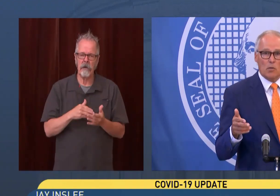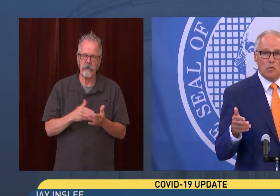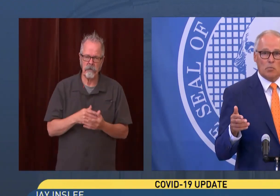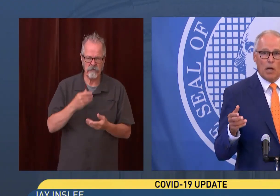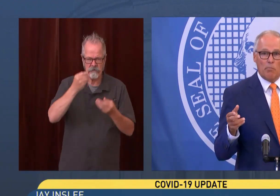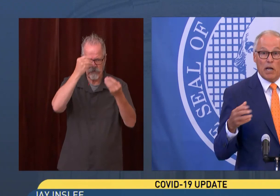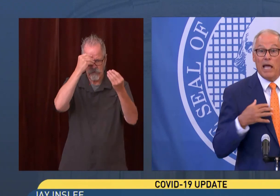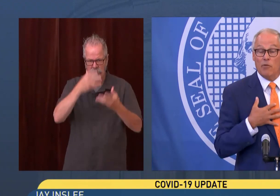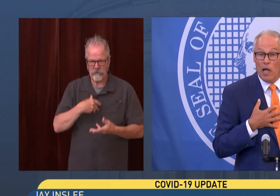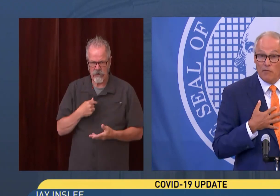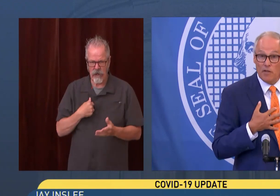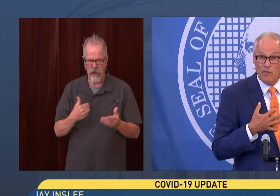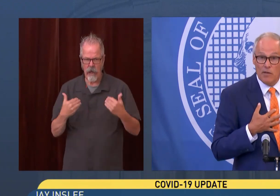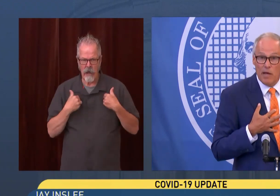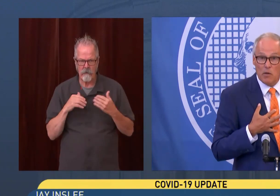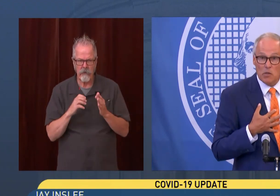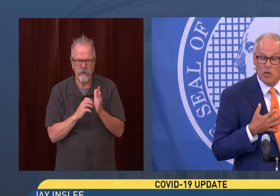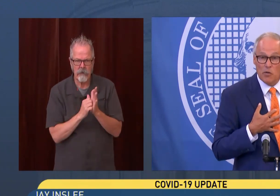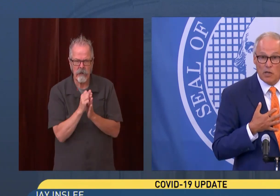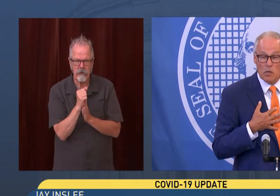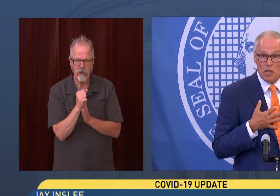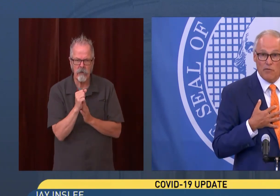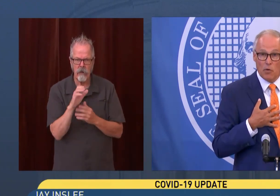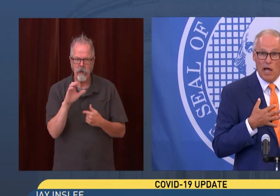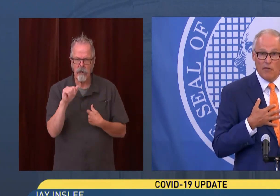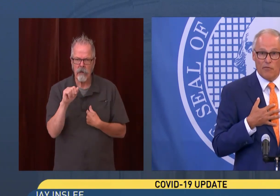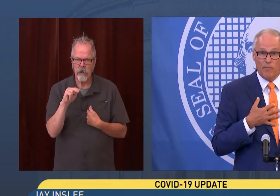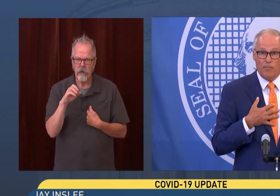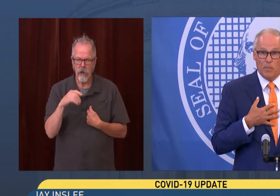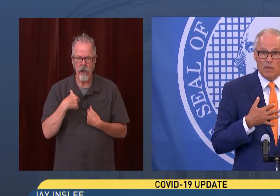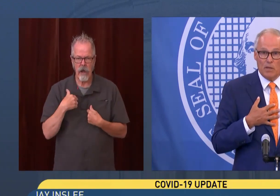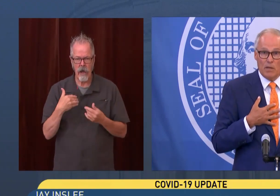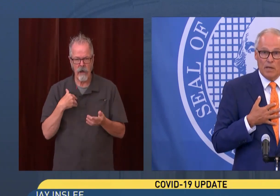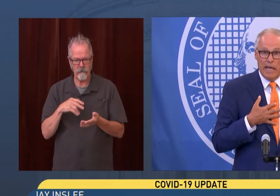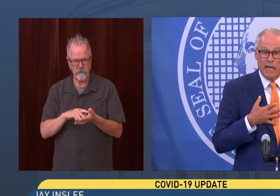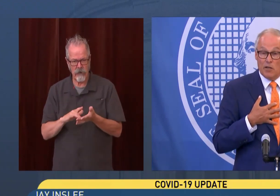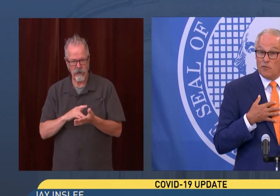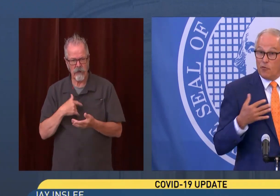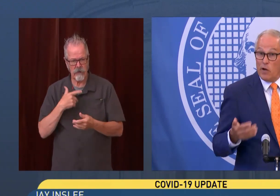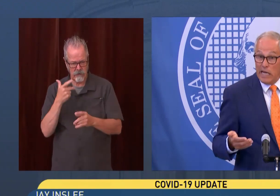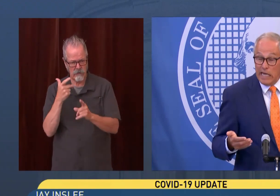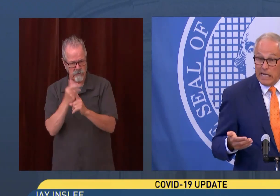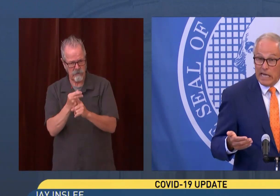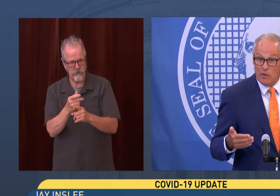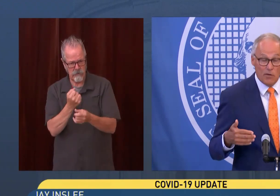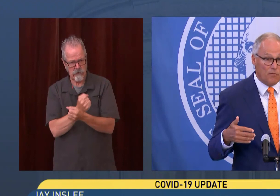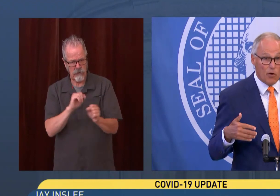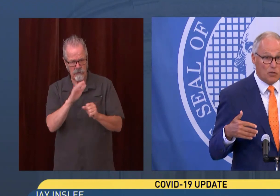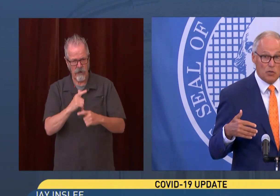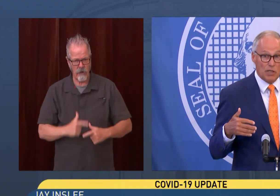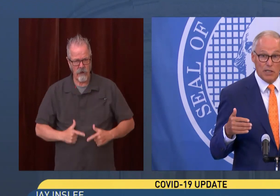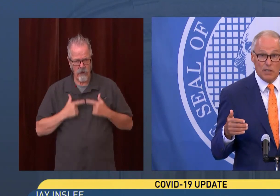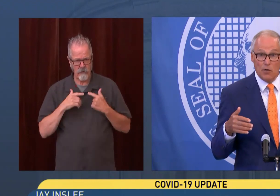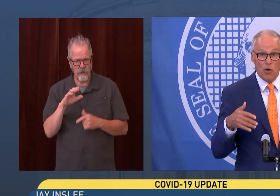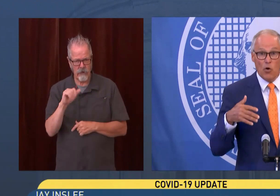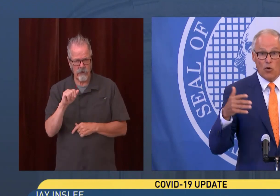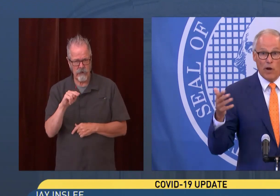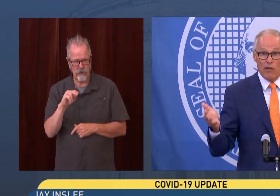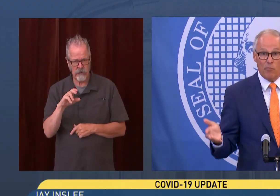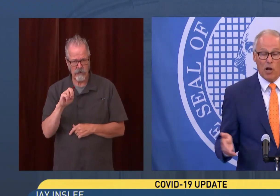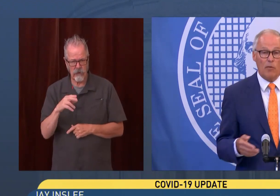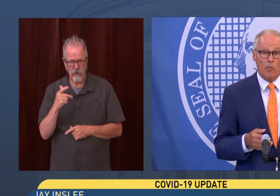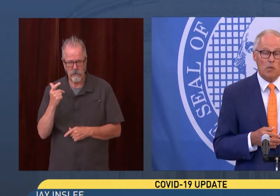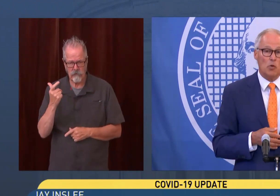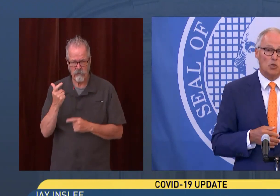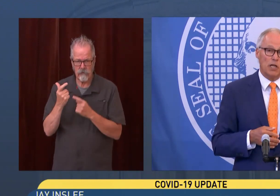but I have a life saving medicine here that can save your life. And it's free. And there's virtually, you know, no